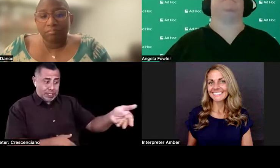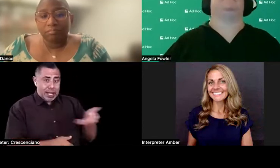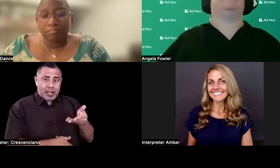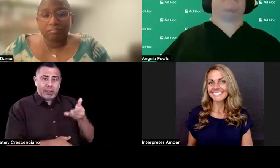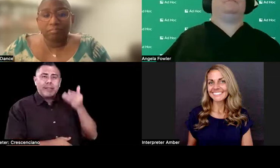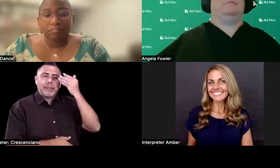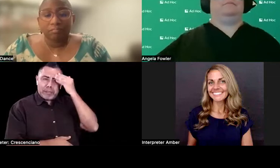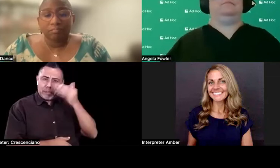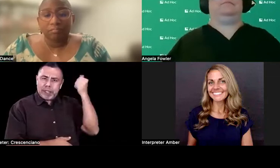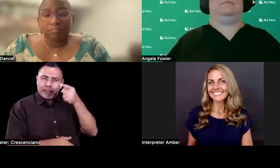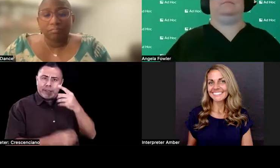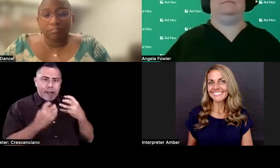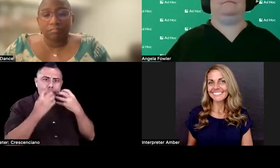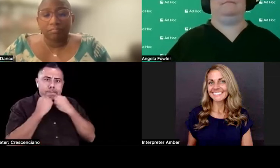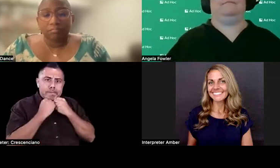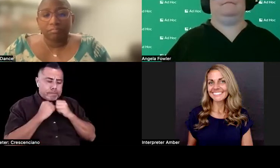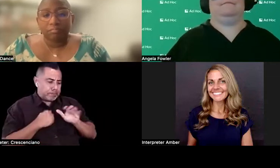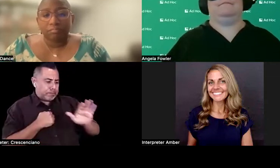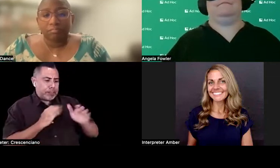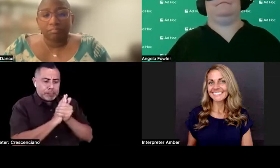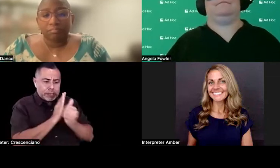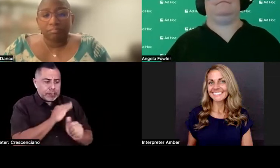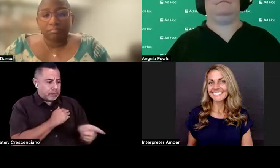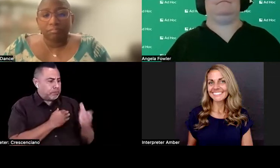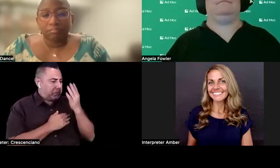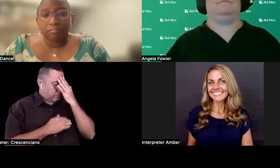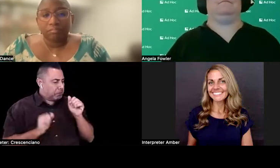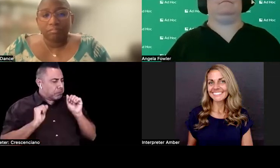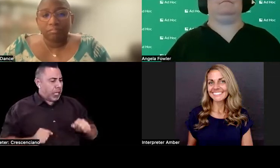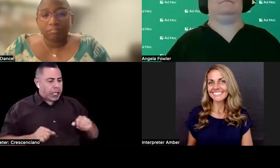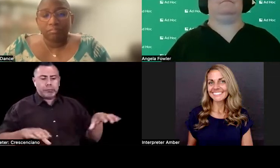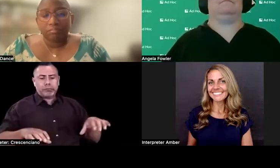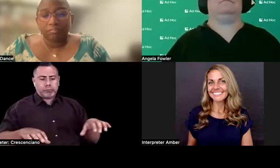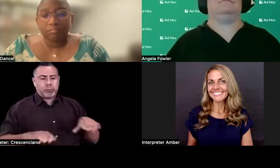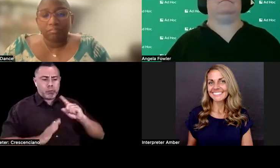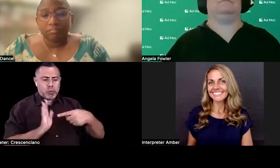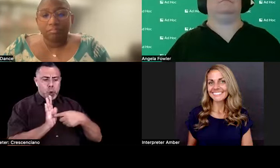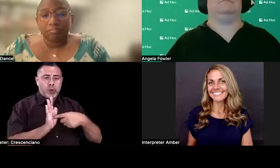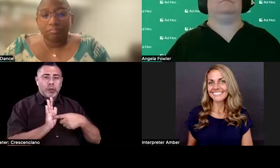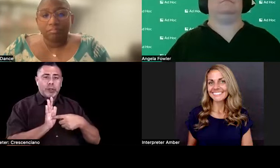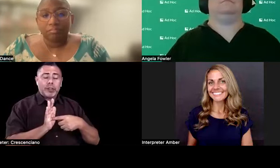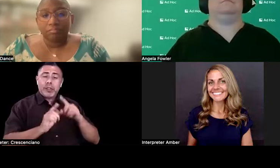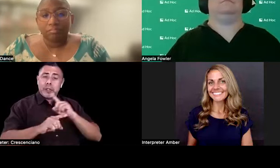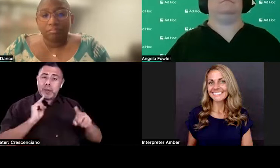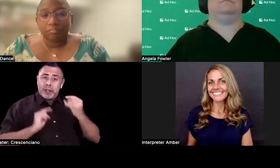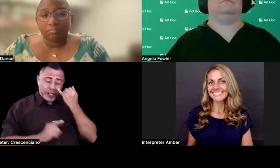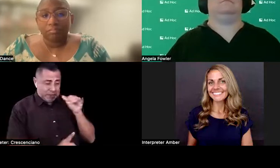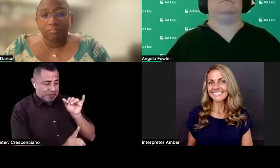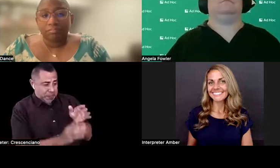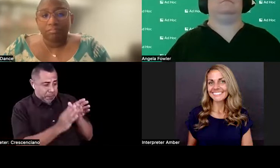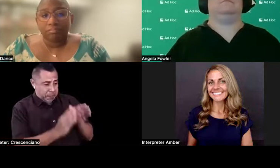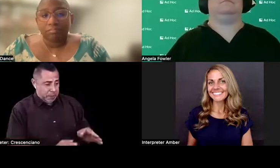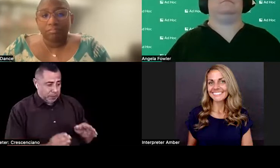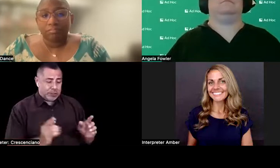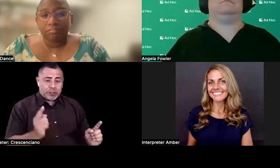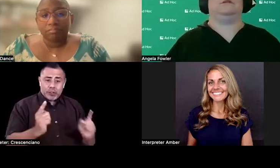in the role. And then when you go to leadership and say, this is what I need, to do it successfully, suddenly that bureaucracy